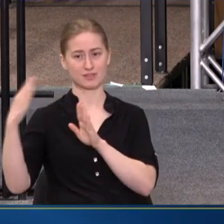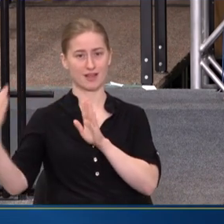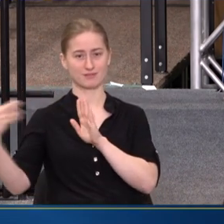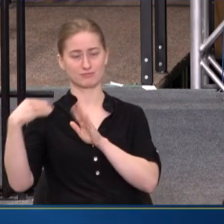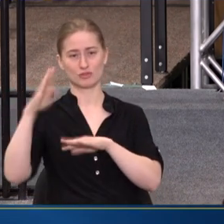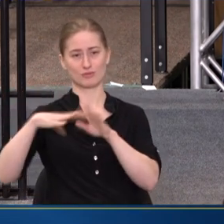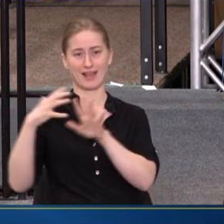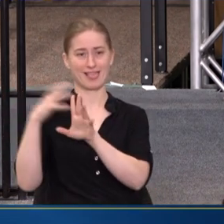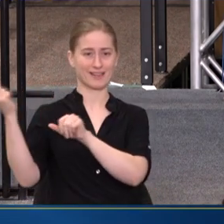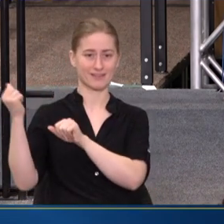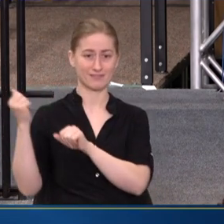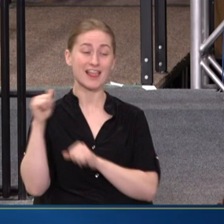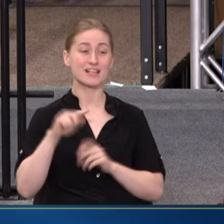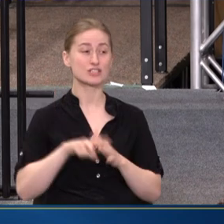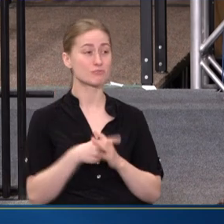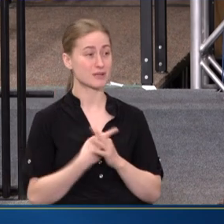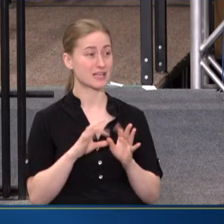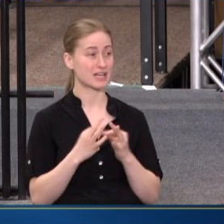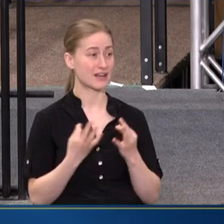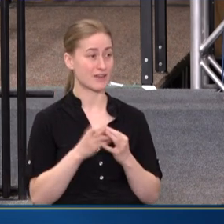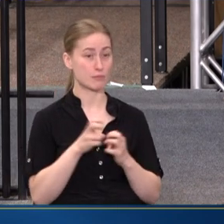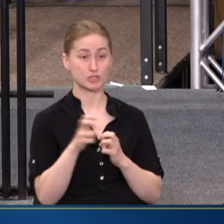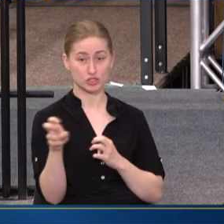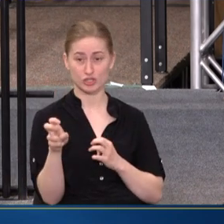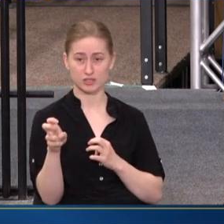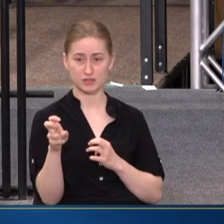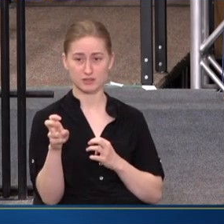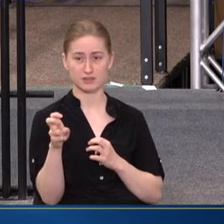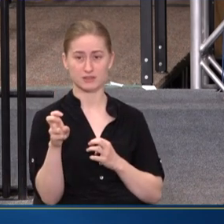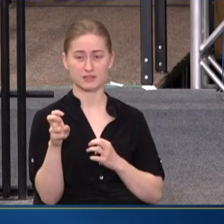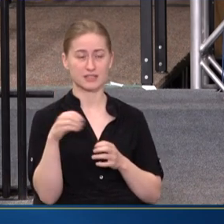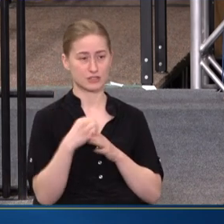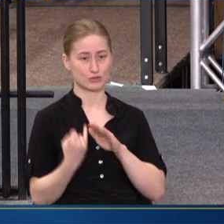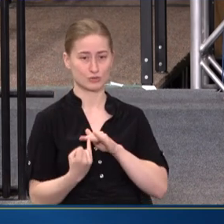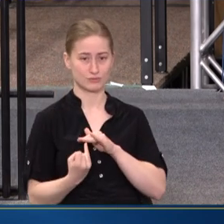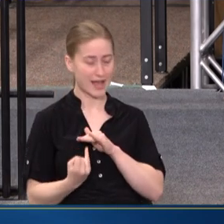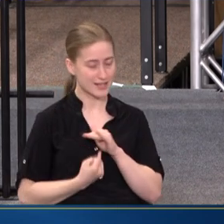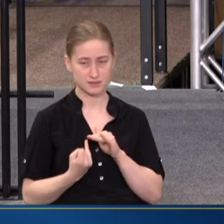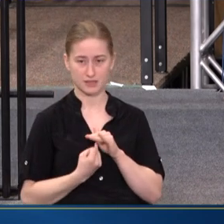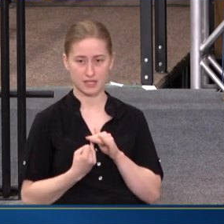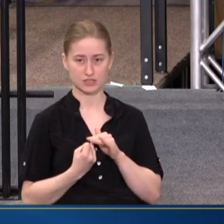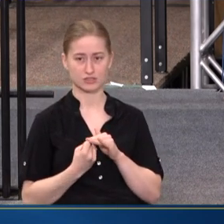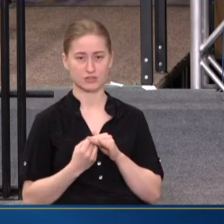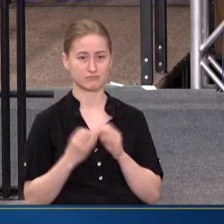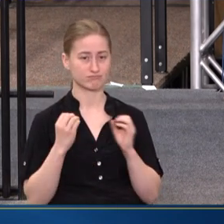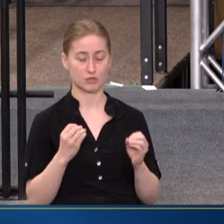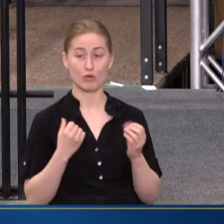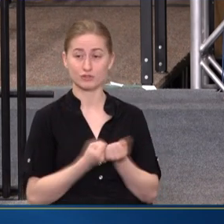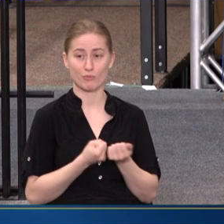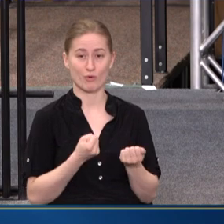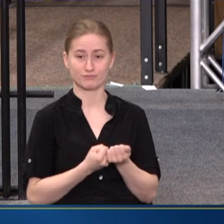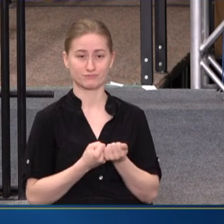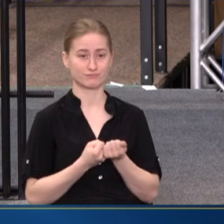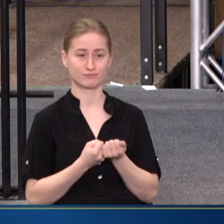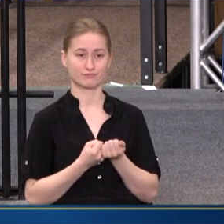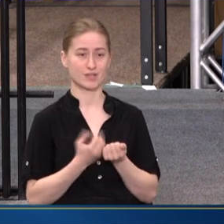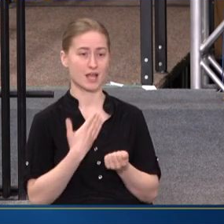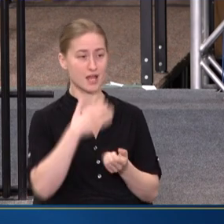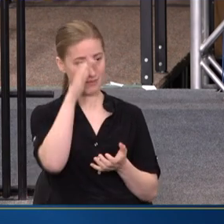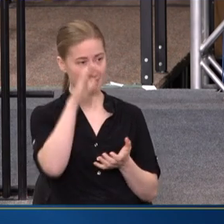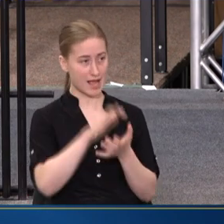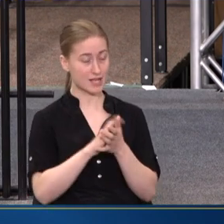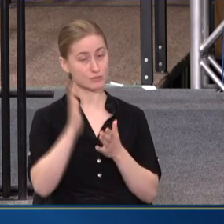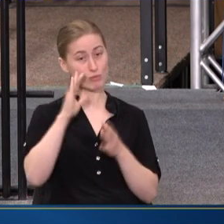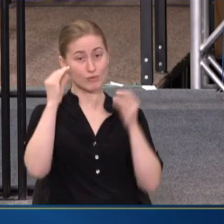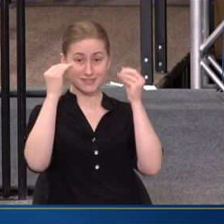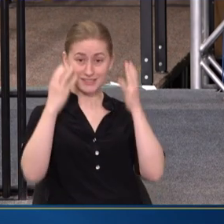THIS WAS THE BEGINNING OF OUR FAMILY'S JOURNEY INTO ISOLATION AND LACK OF SUPPORT. MY HUSBAND WAS